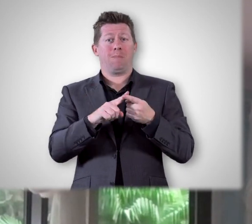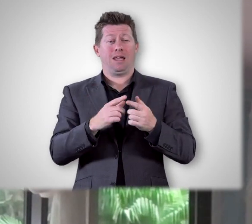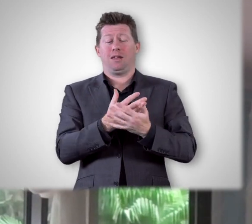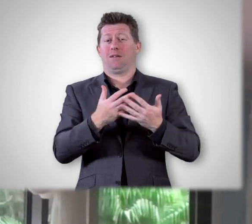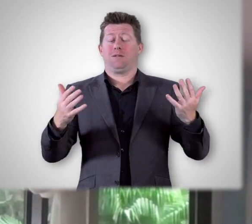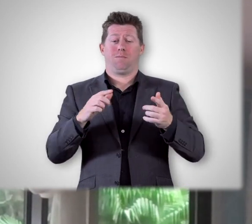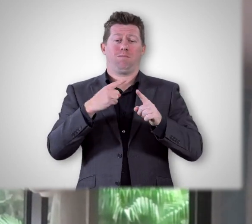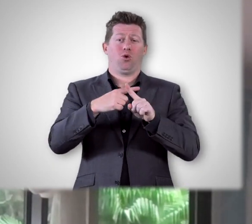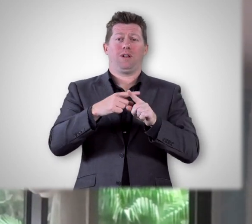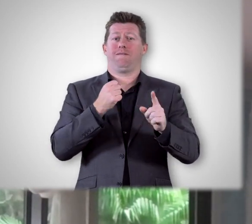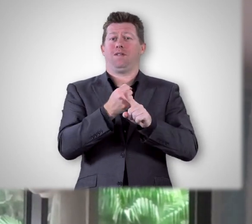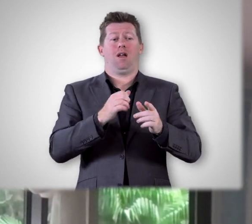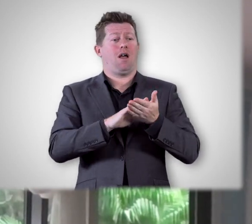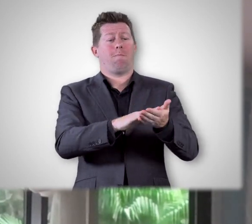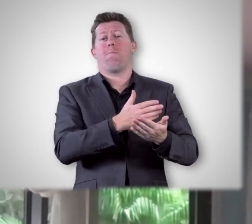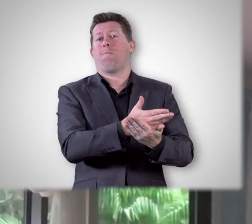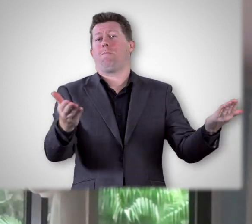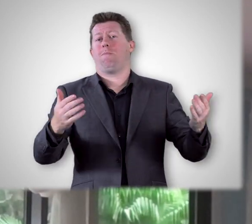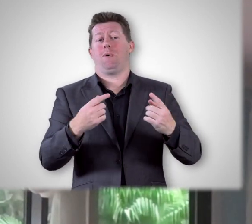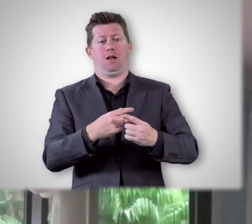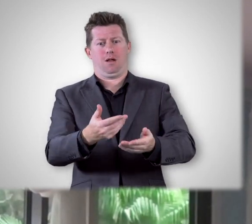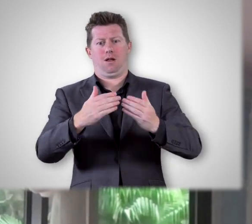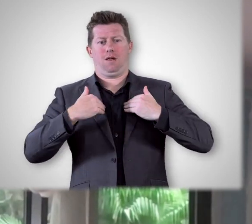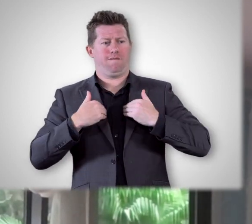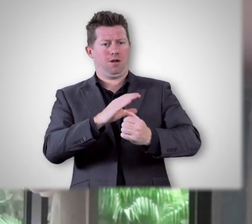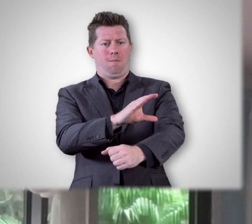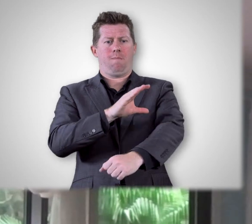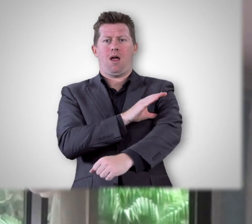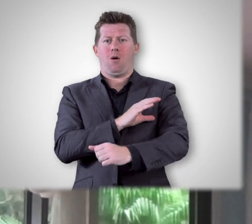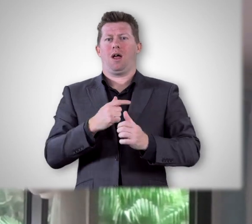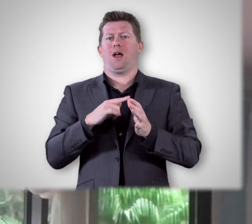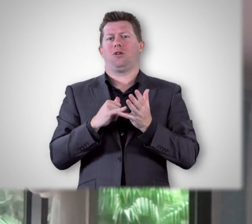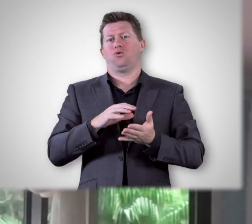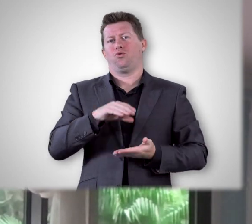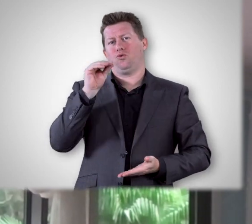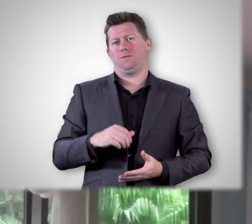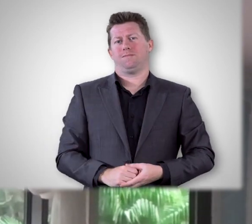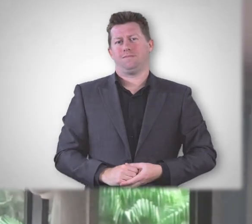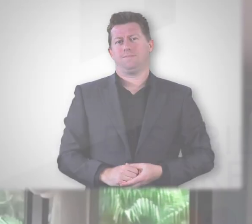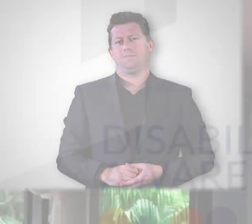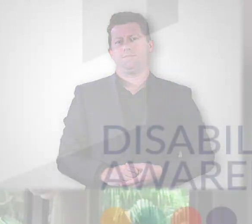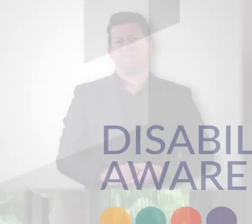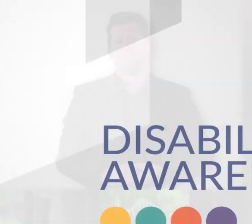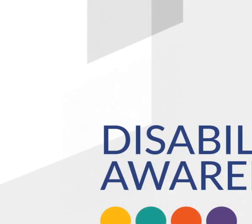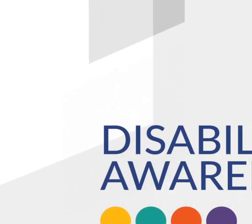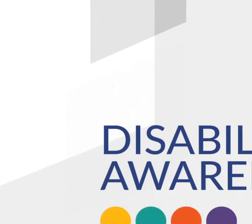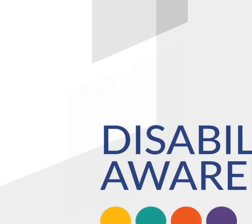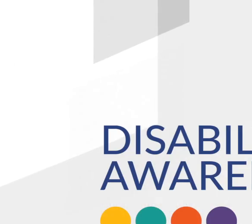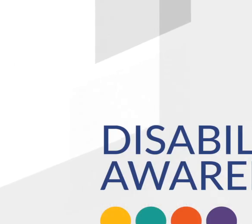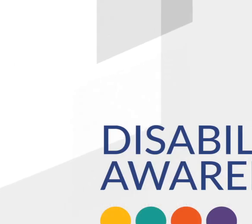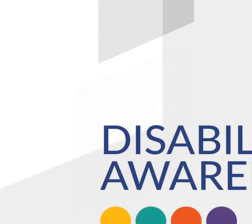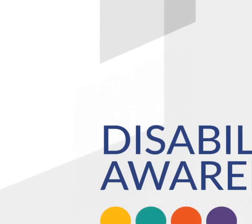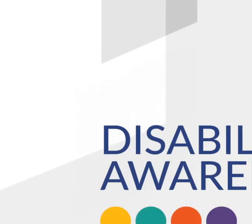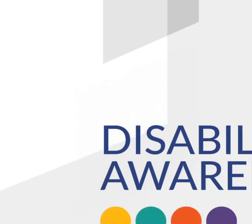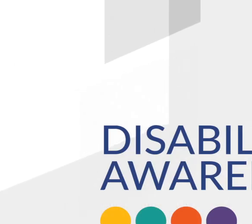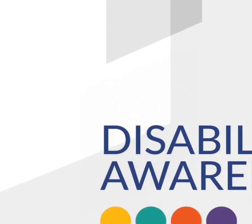for Learning can be a game changer because it enables and empowers us as learners. This video was produced for the